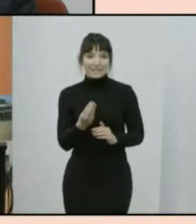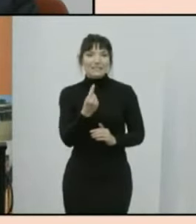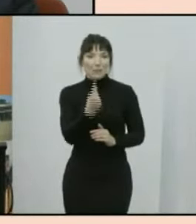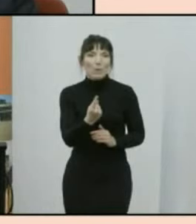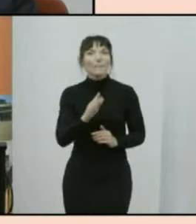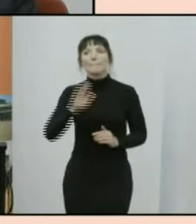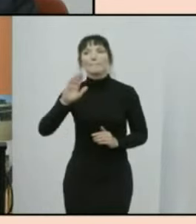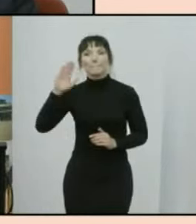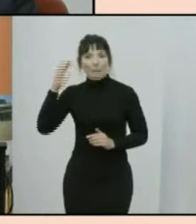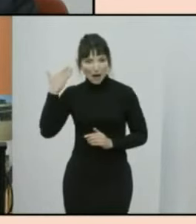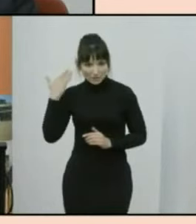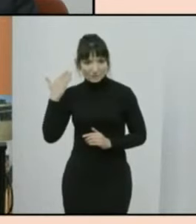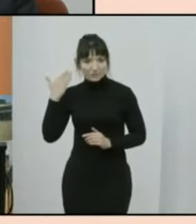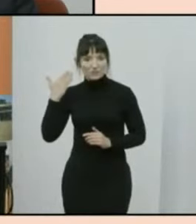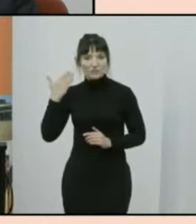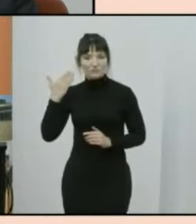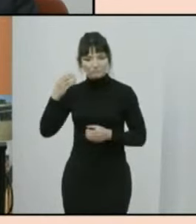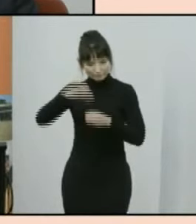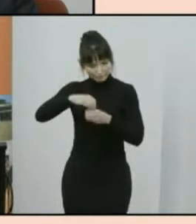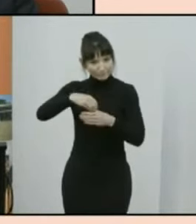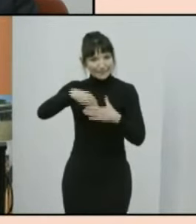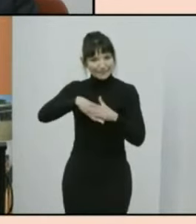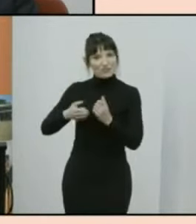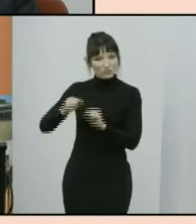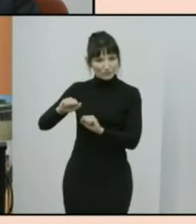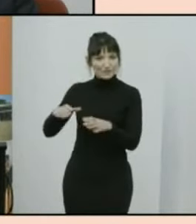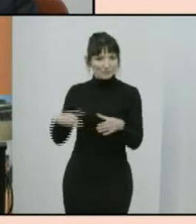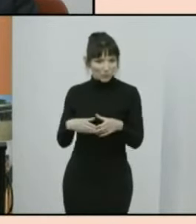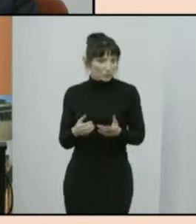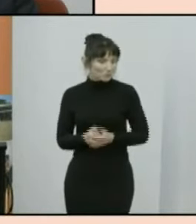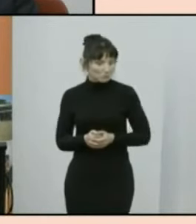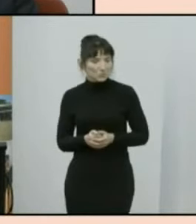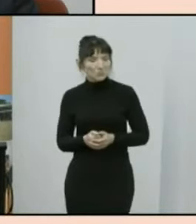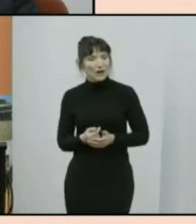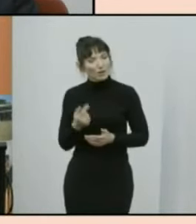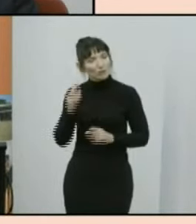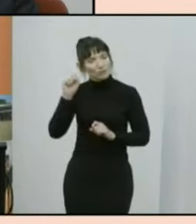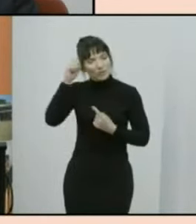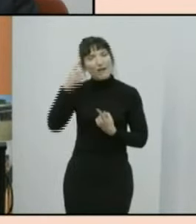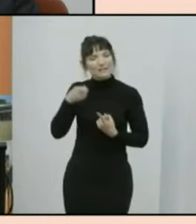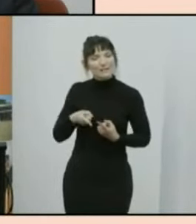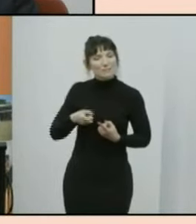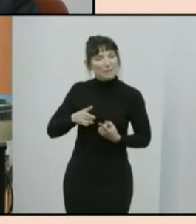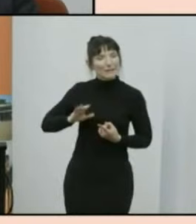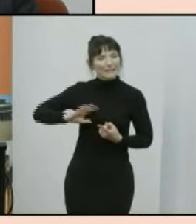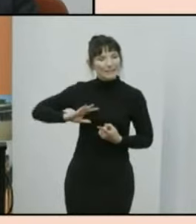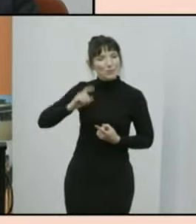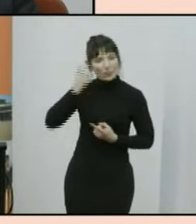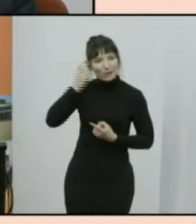no idea it would be that large and it really brings home the additional need for support for that that community